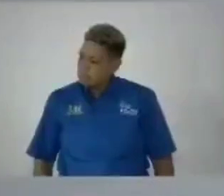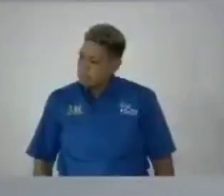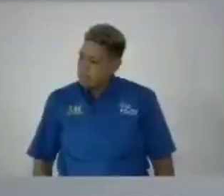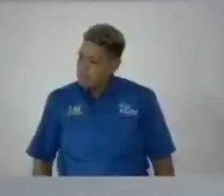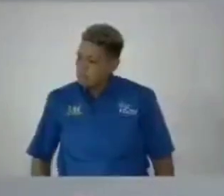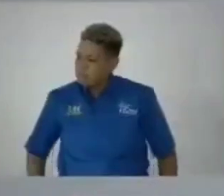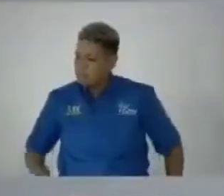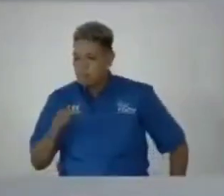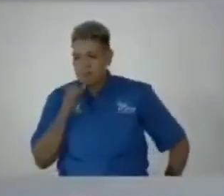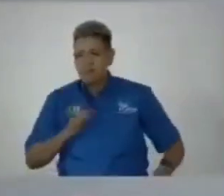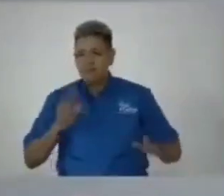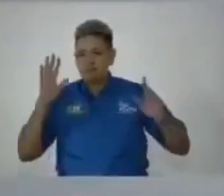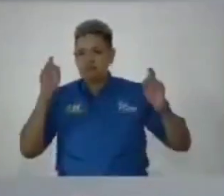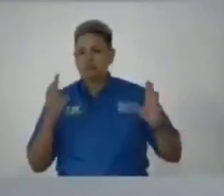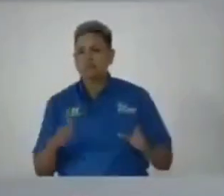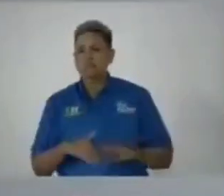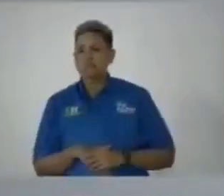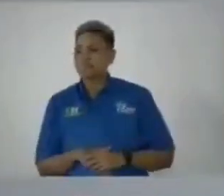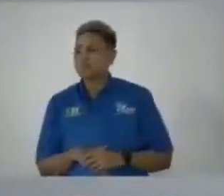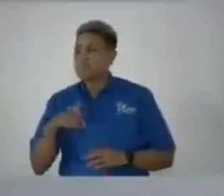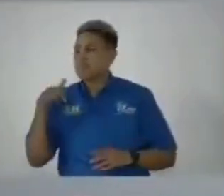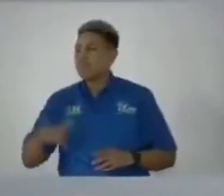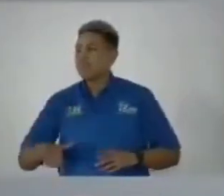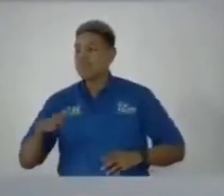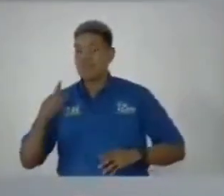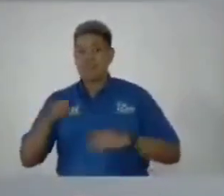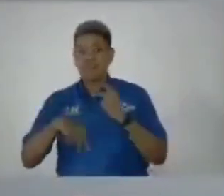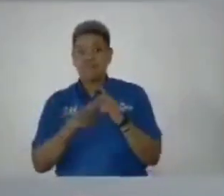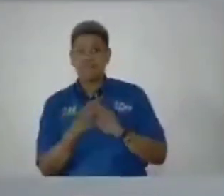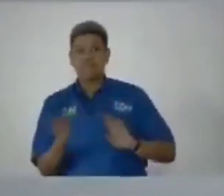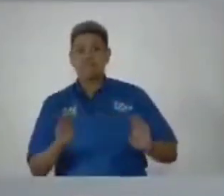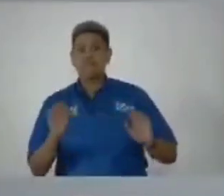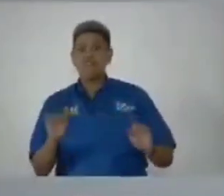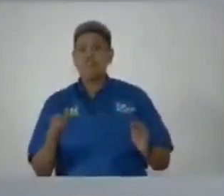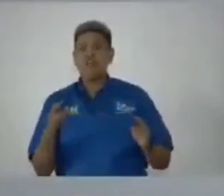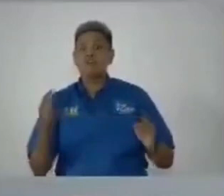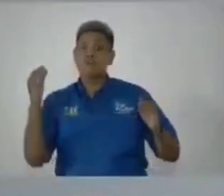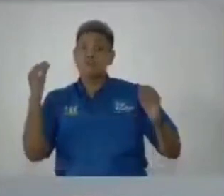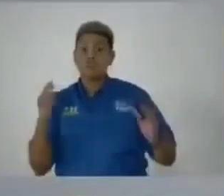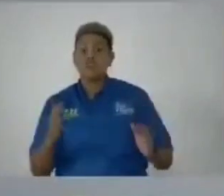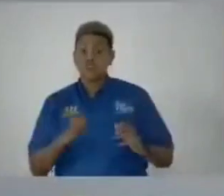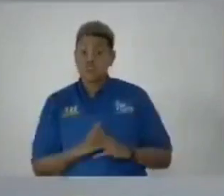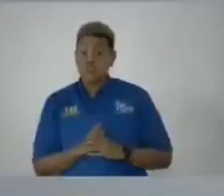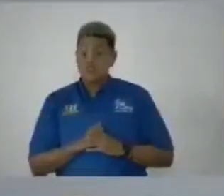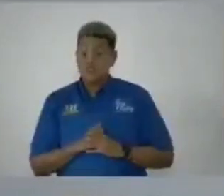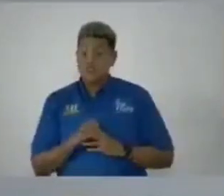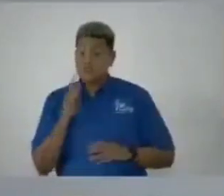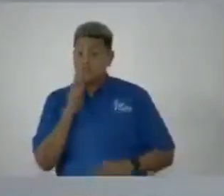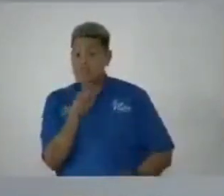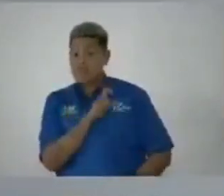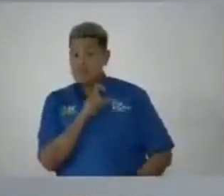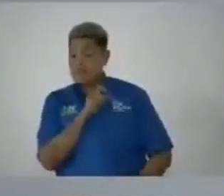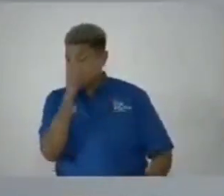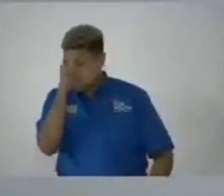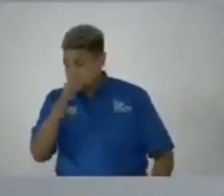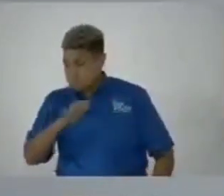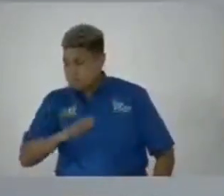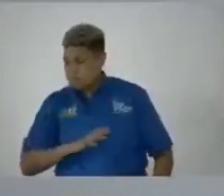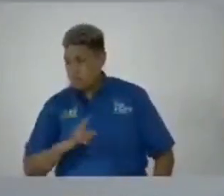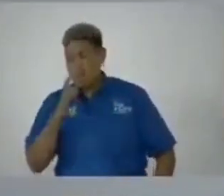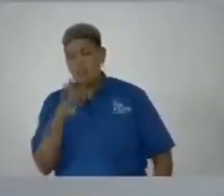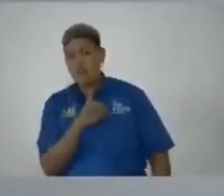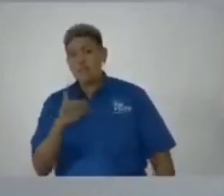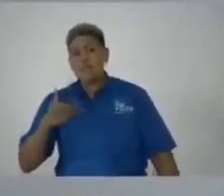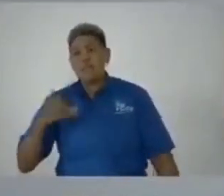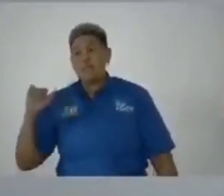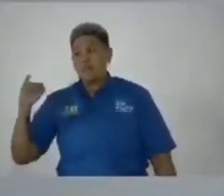madam speaker this treatment can happen to a teacher yes a policeman a member